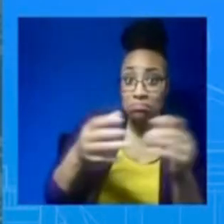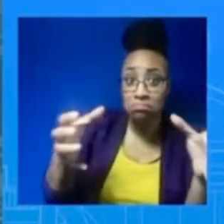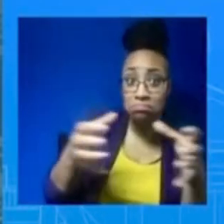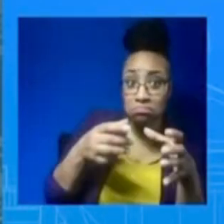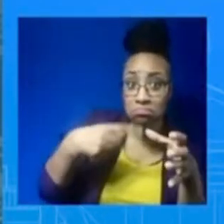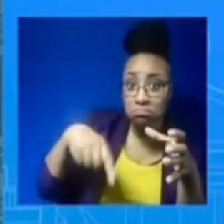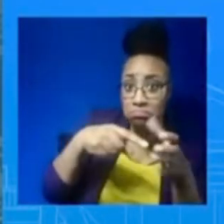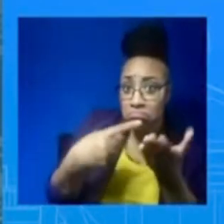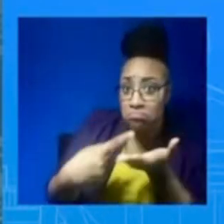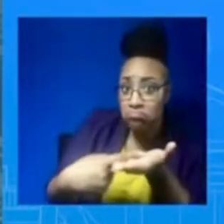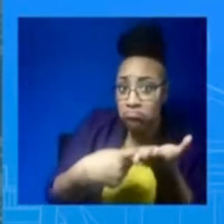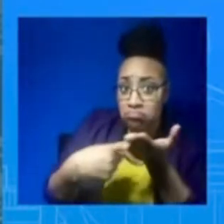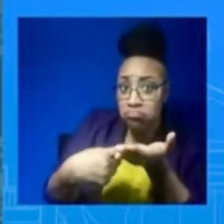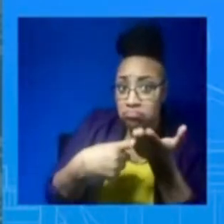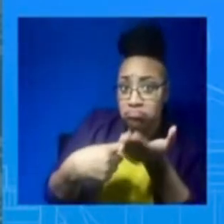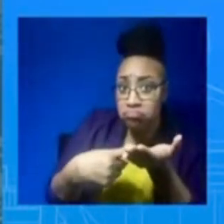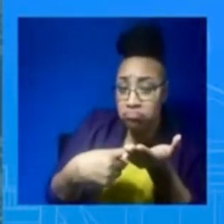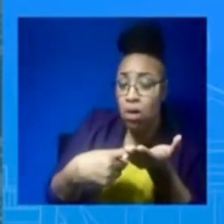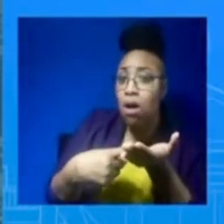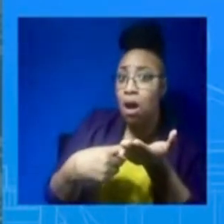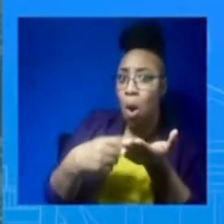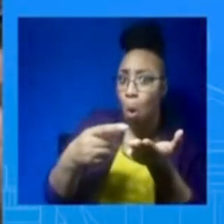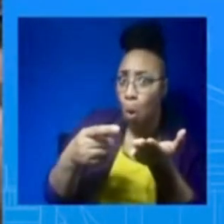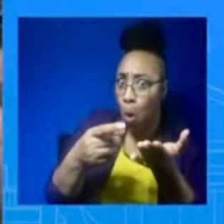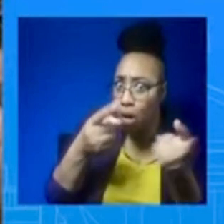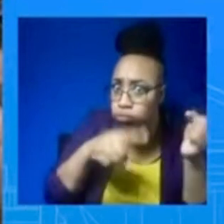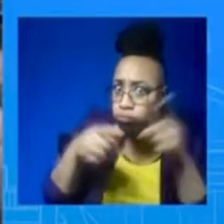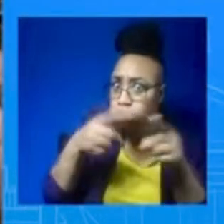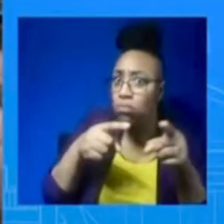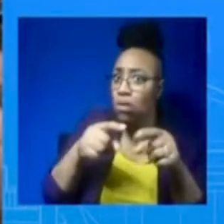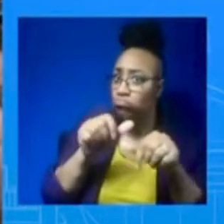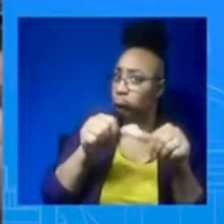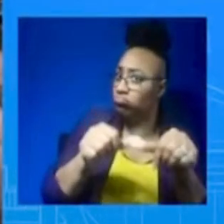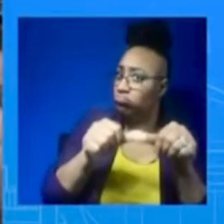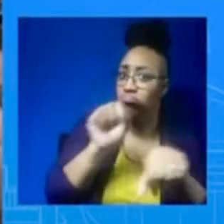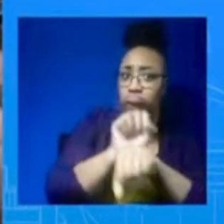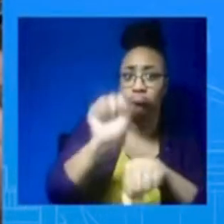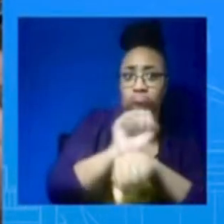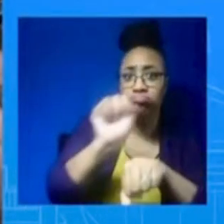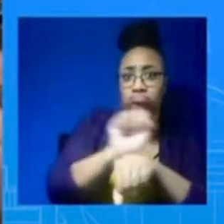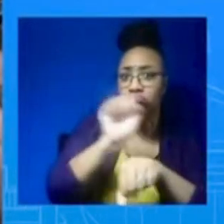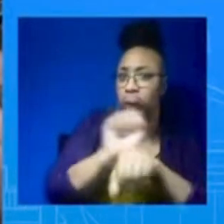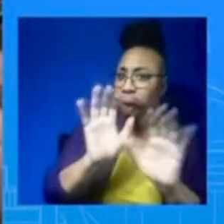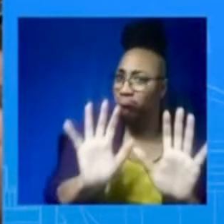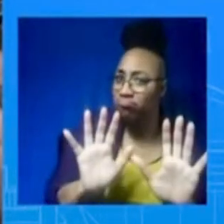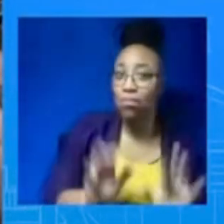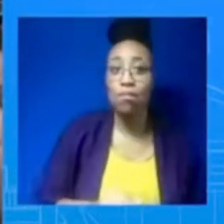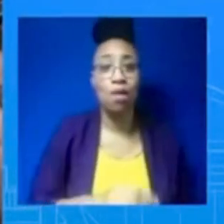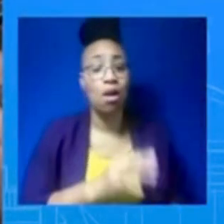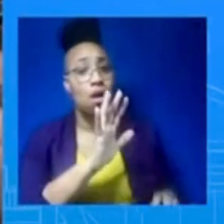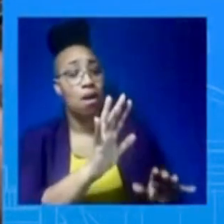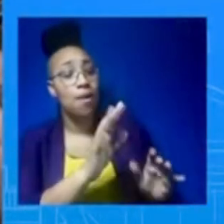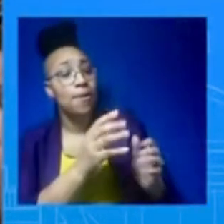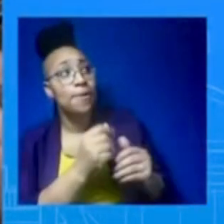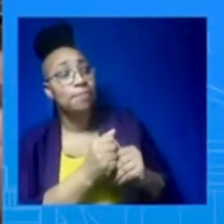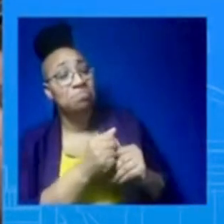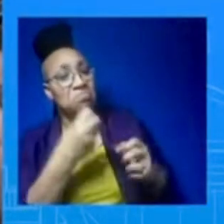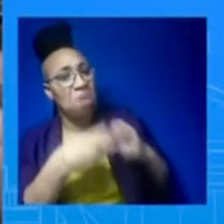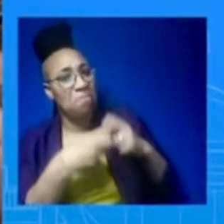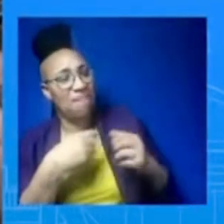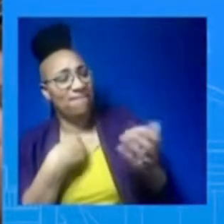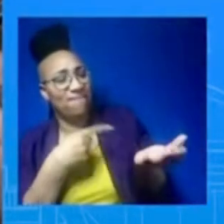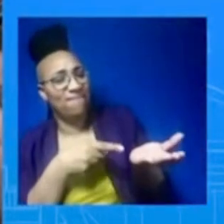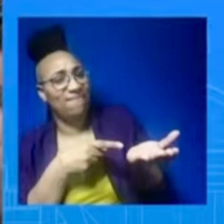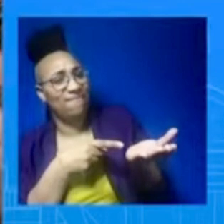I think part of the problem with the pathways to peace that doesn't seem like it's realistic at this point is the issue on who